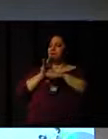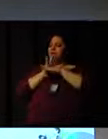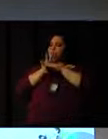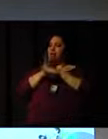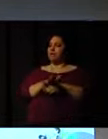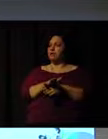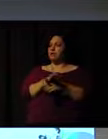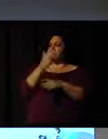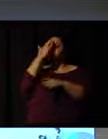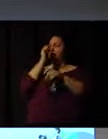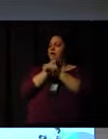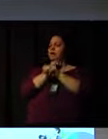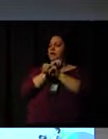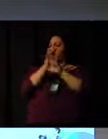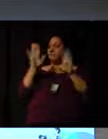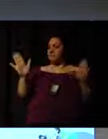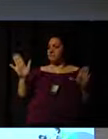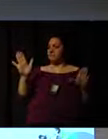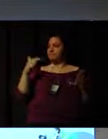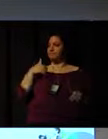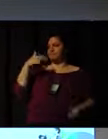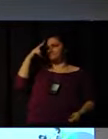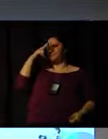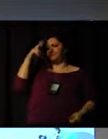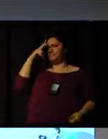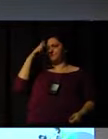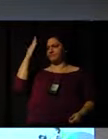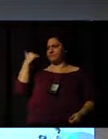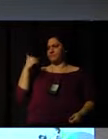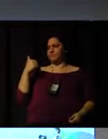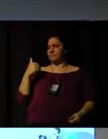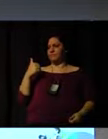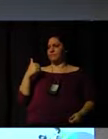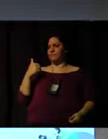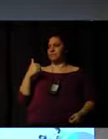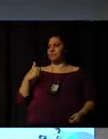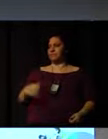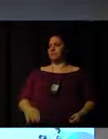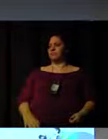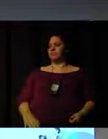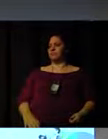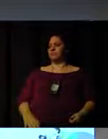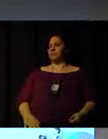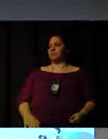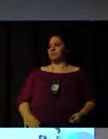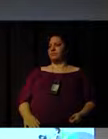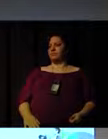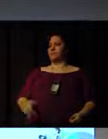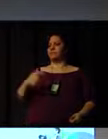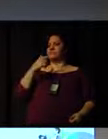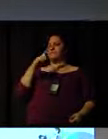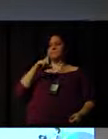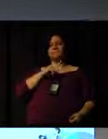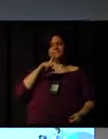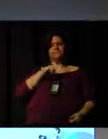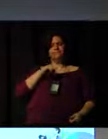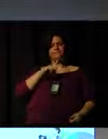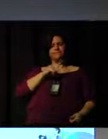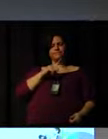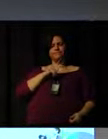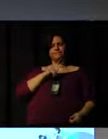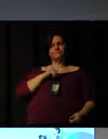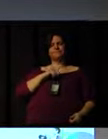I'm a member of a sport organization, and I have a front of me a coach, and I have a clear definition on the competence that